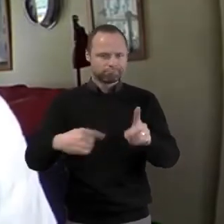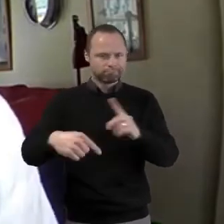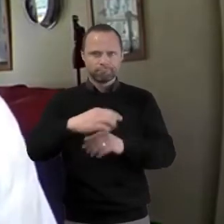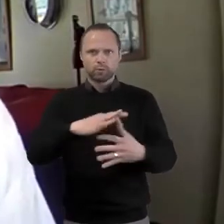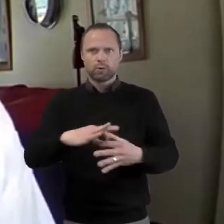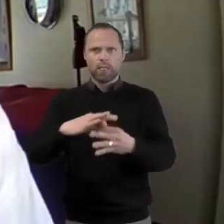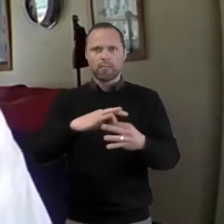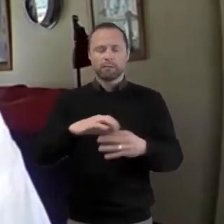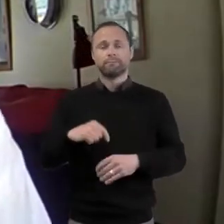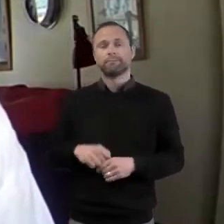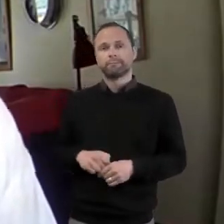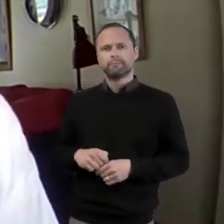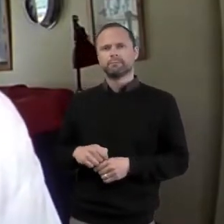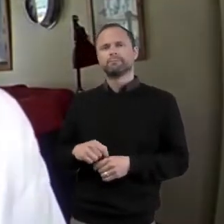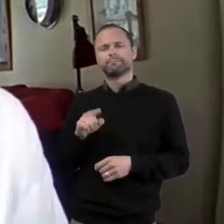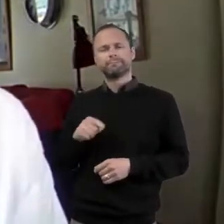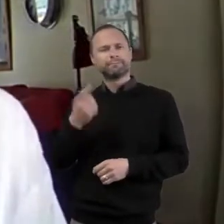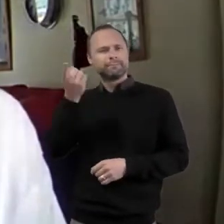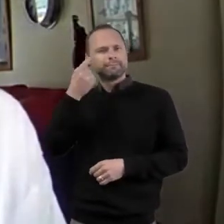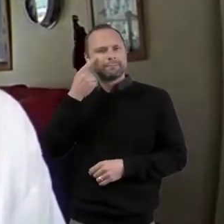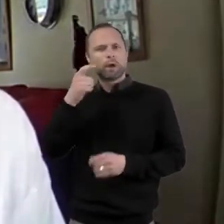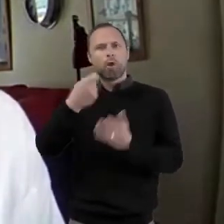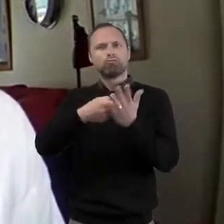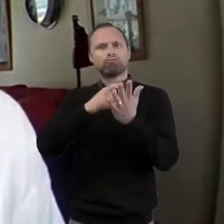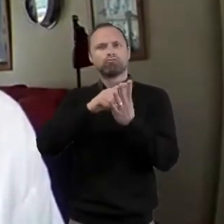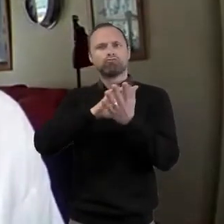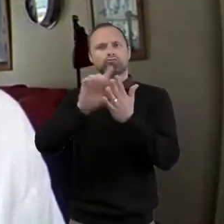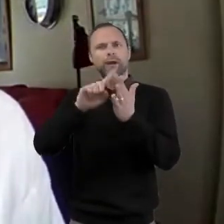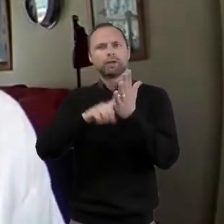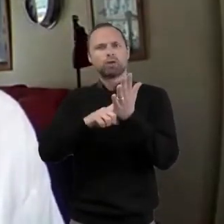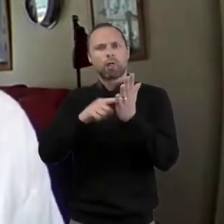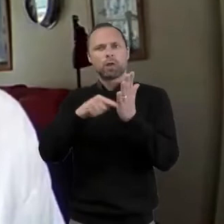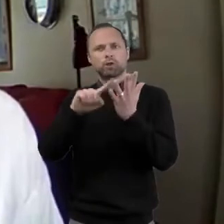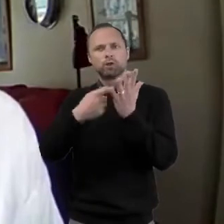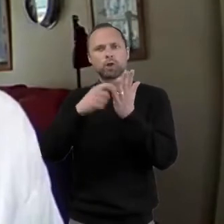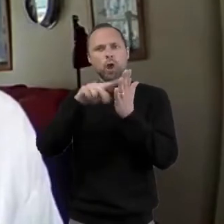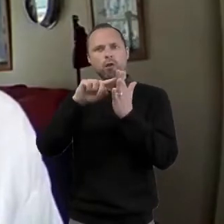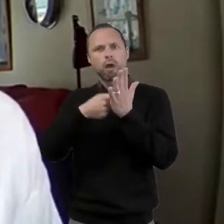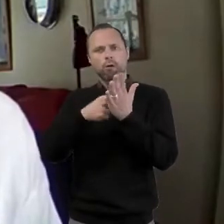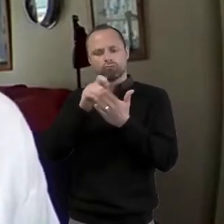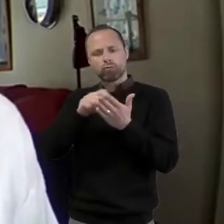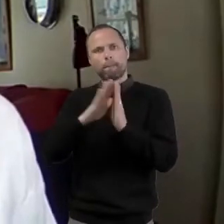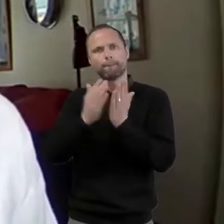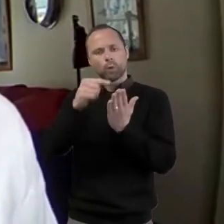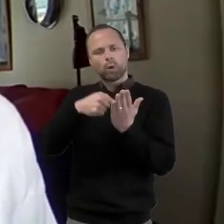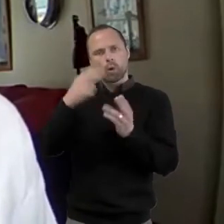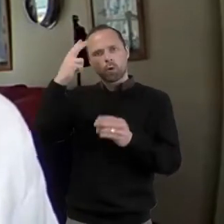Rachel Turner's fantastic book, it takes a church to raise a parent.